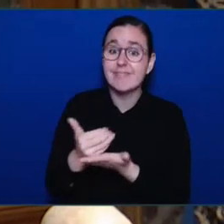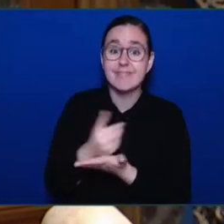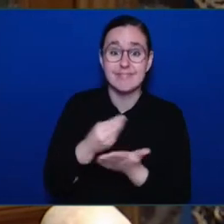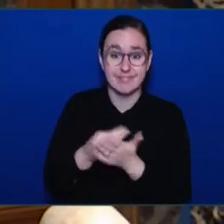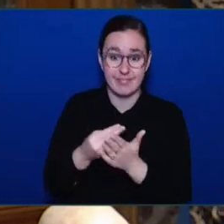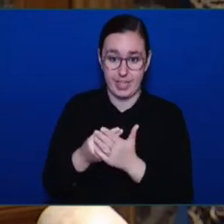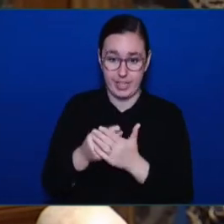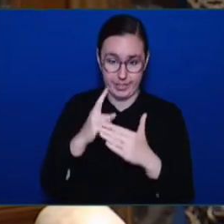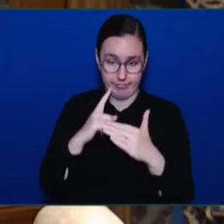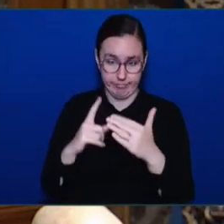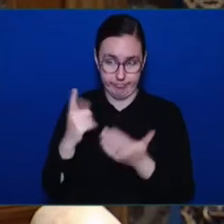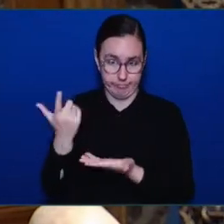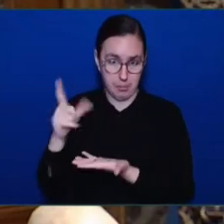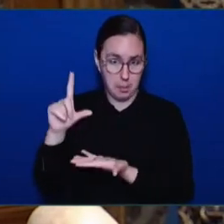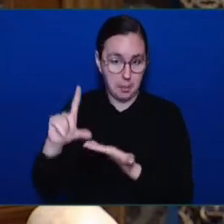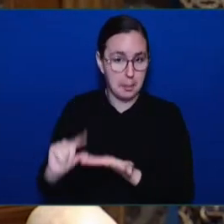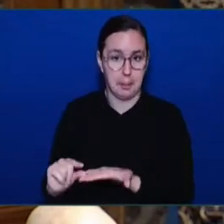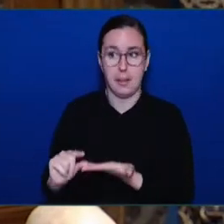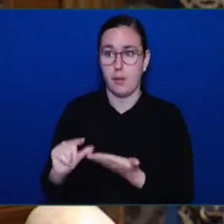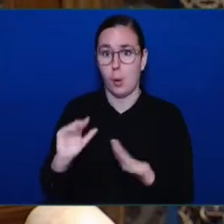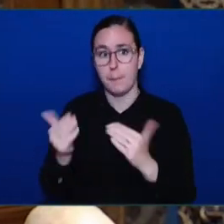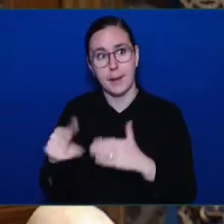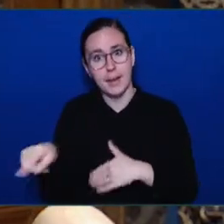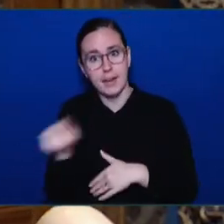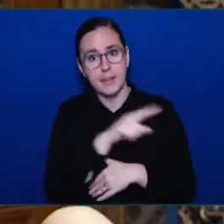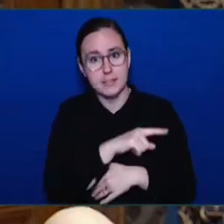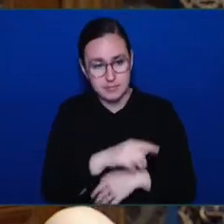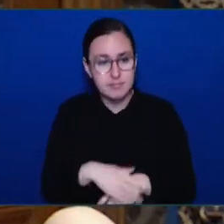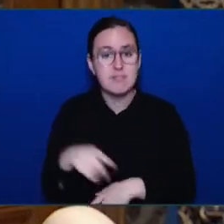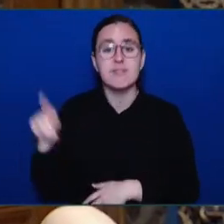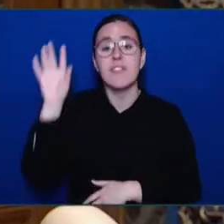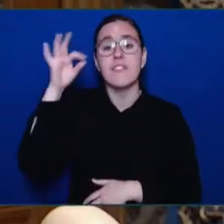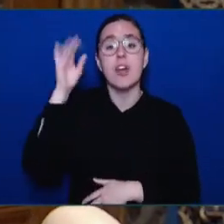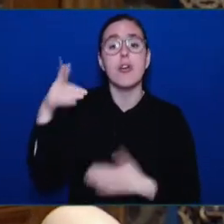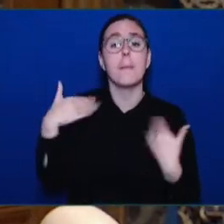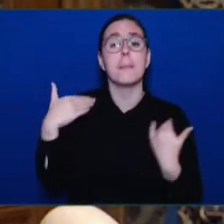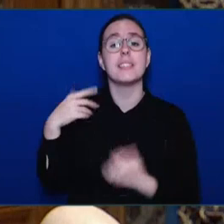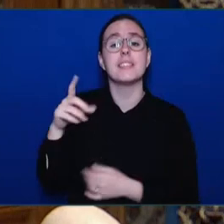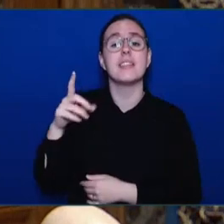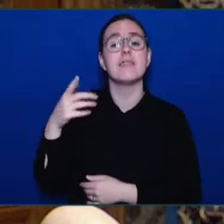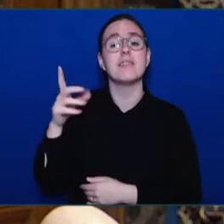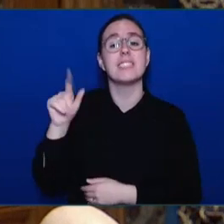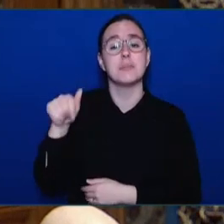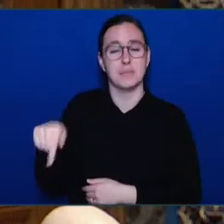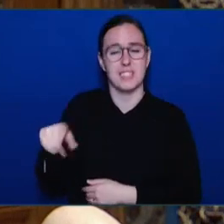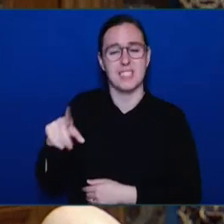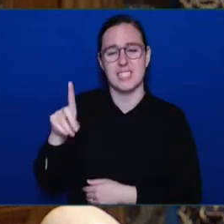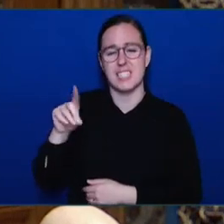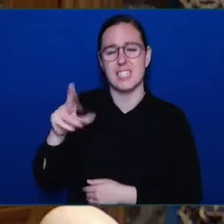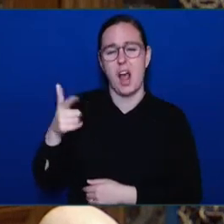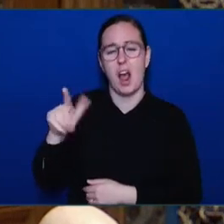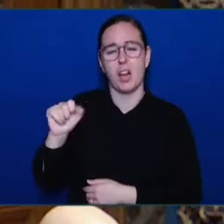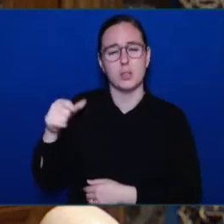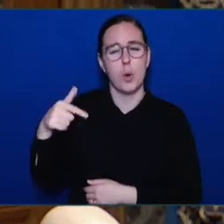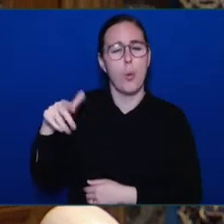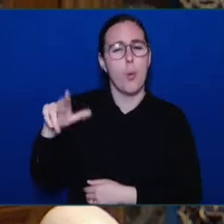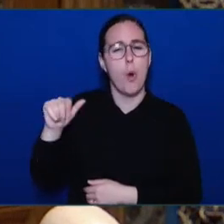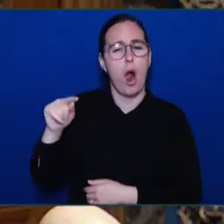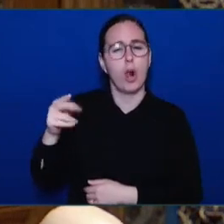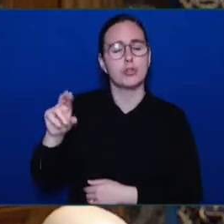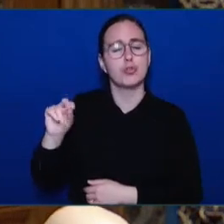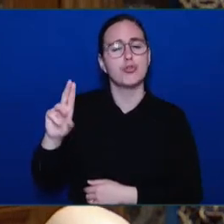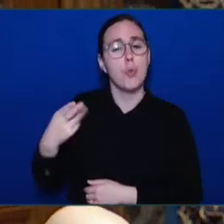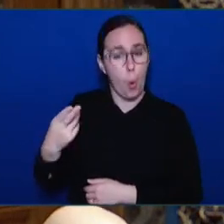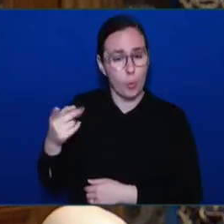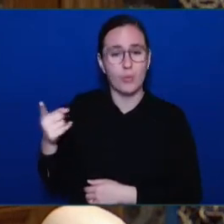Qualtrough, says it may be a year or more before the benefits to people with disabilities start to arrive. In an interview